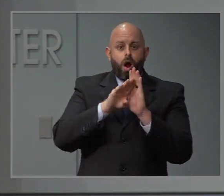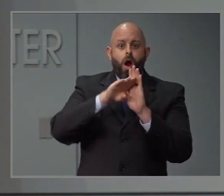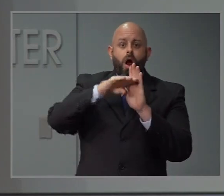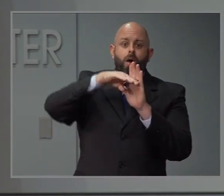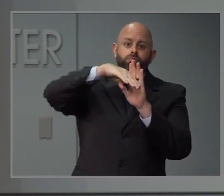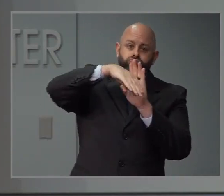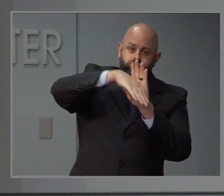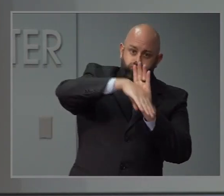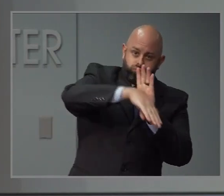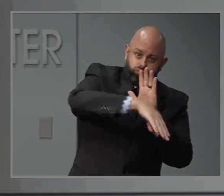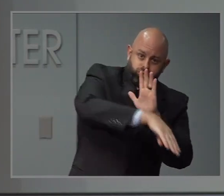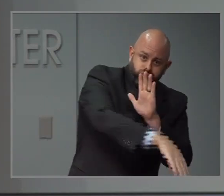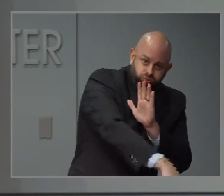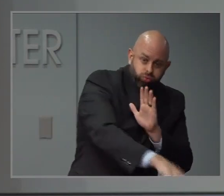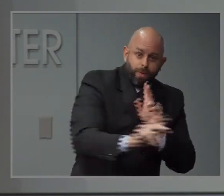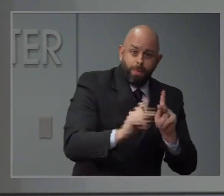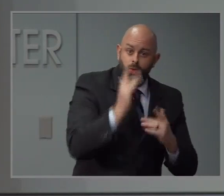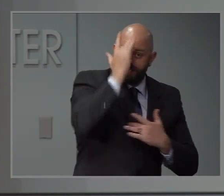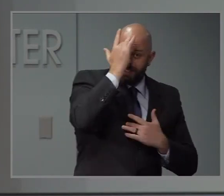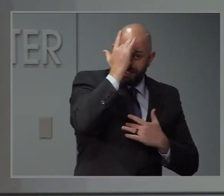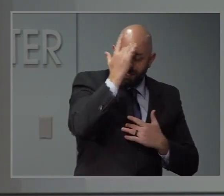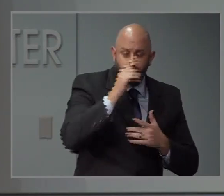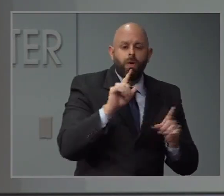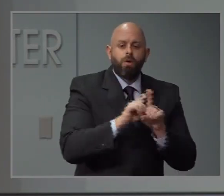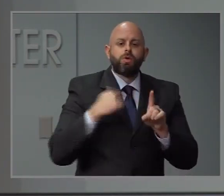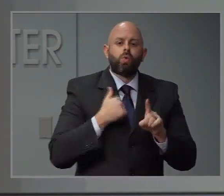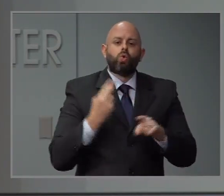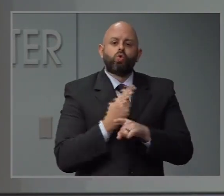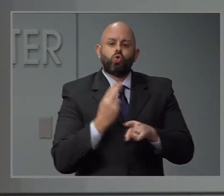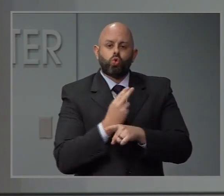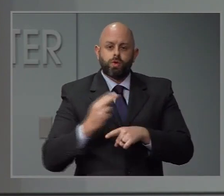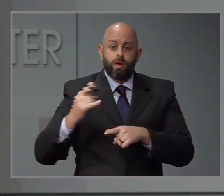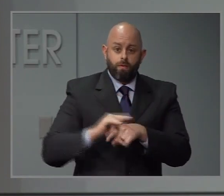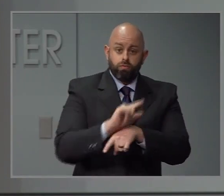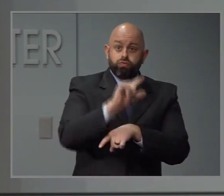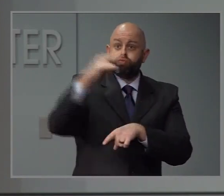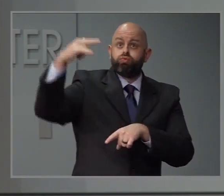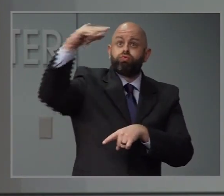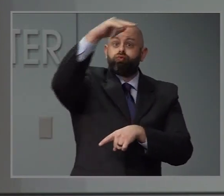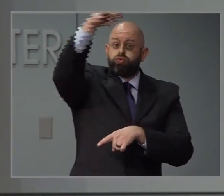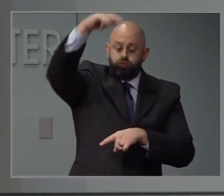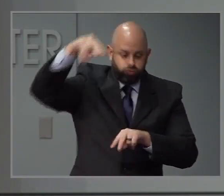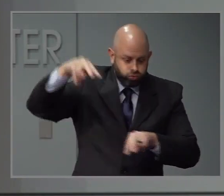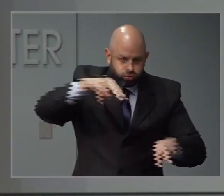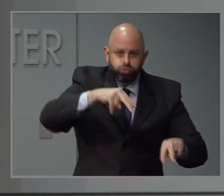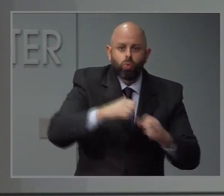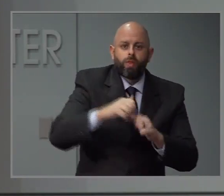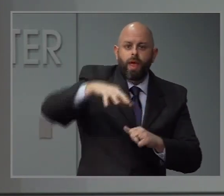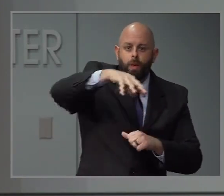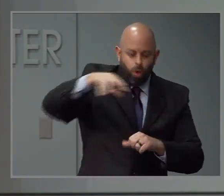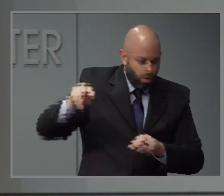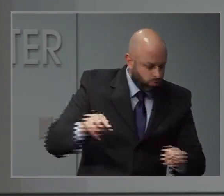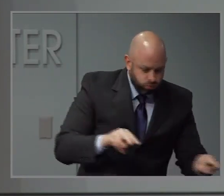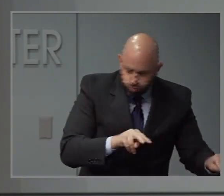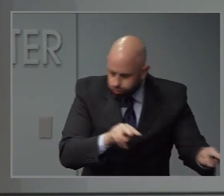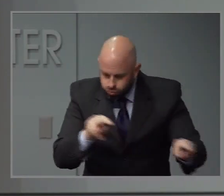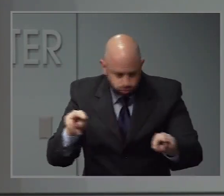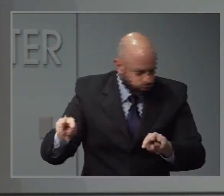trajectory of syndromic surveillance. And so all of those things are what we're going to be be looking at.